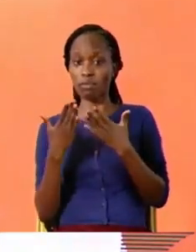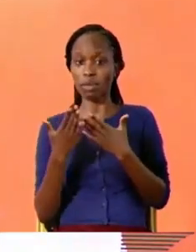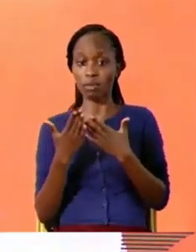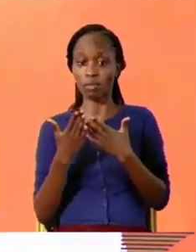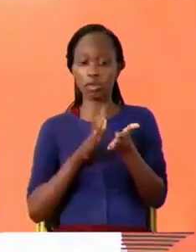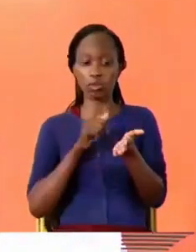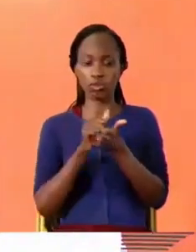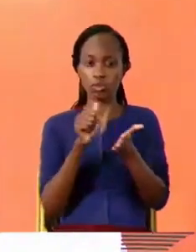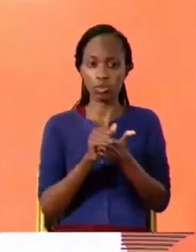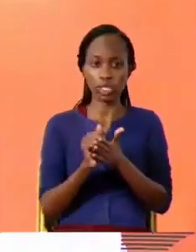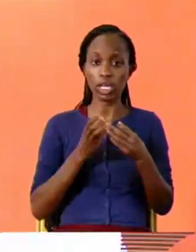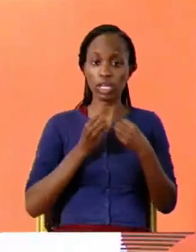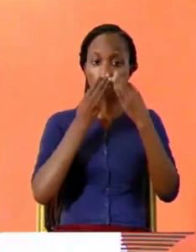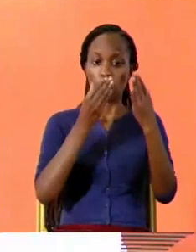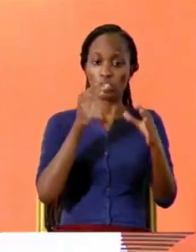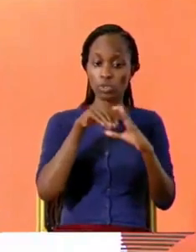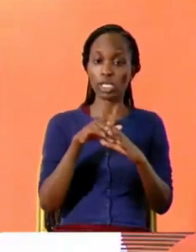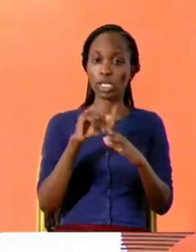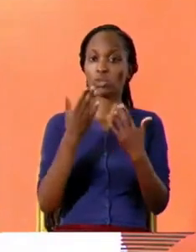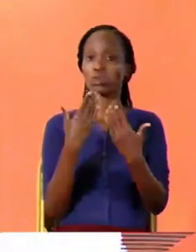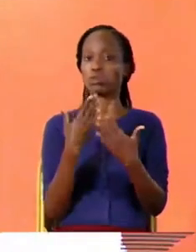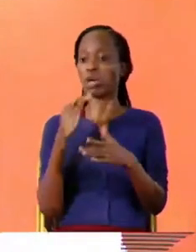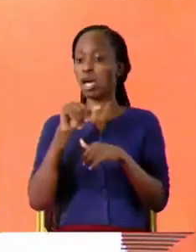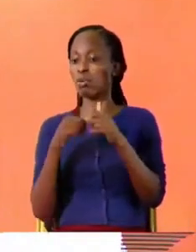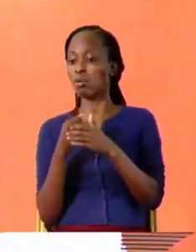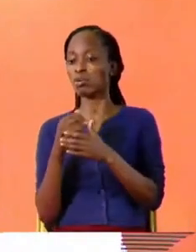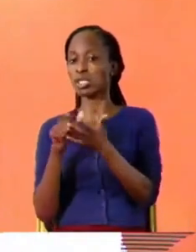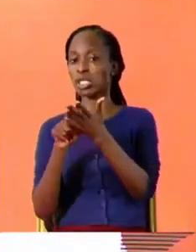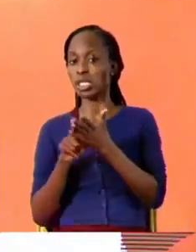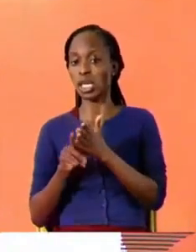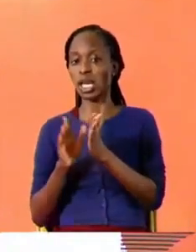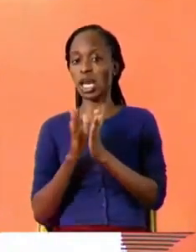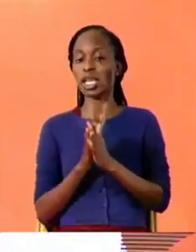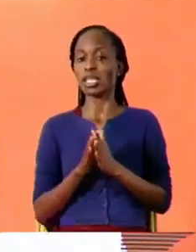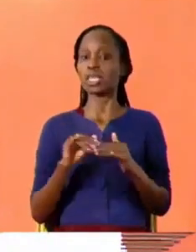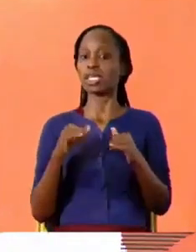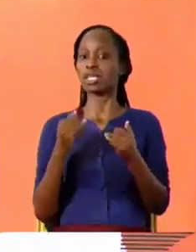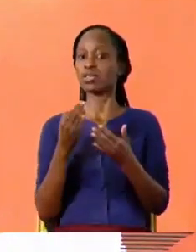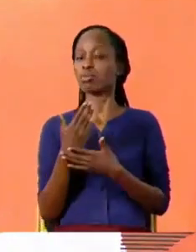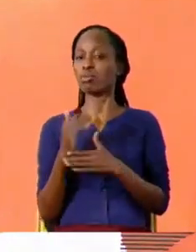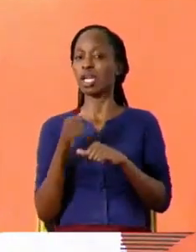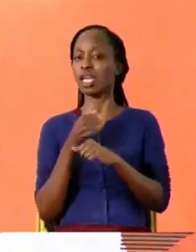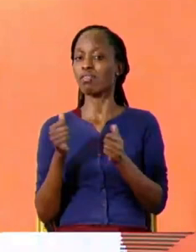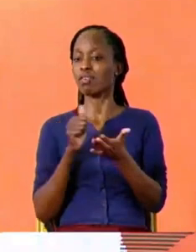about debt and the newspapers are never printed in Braille